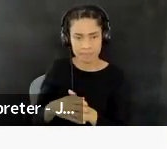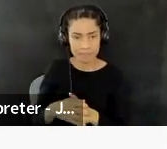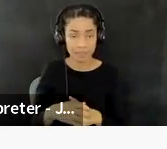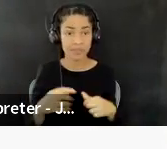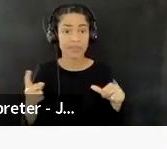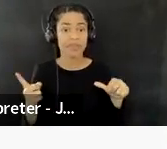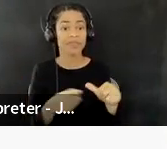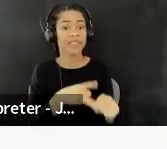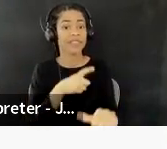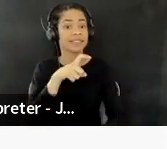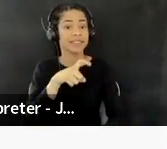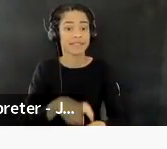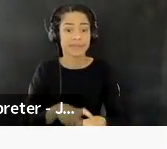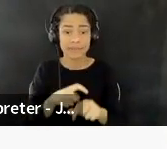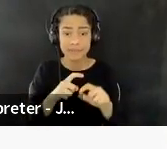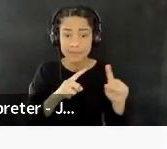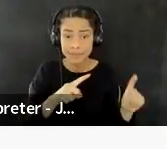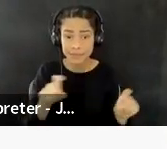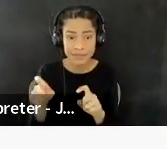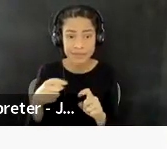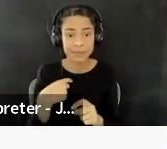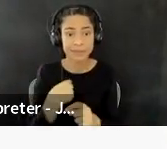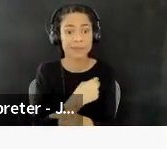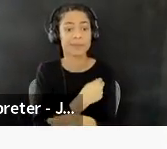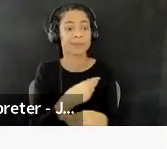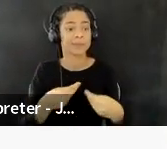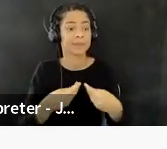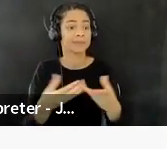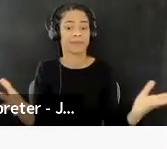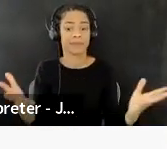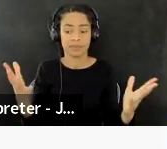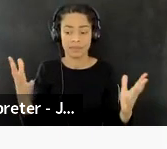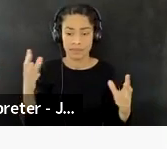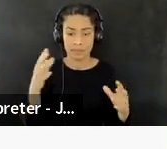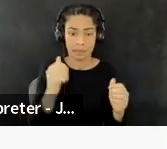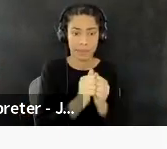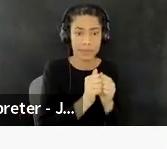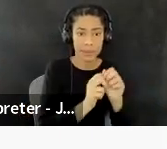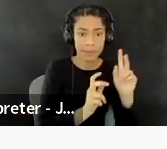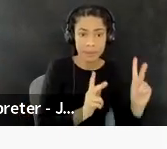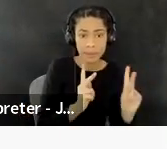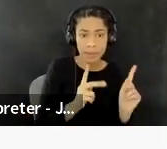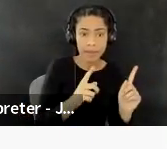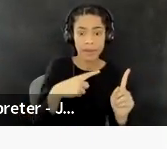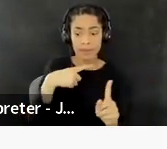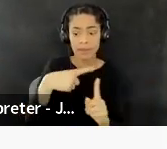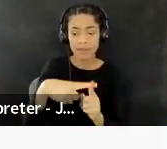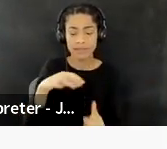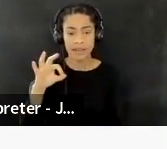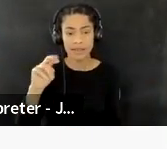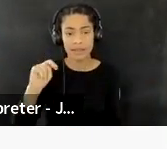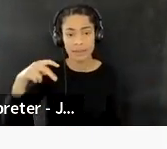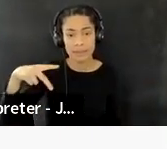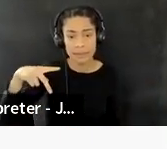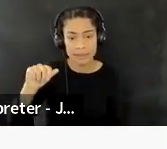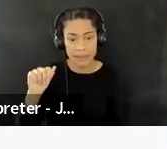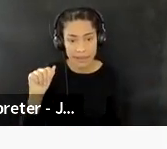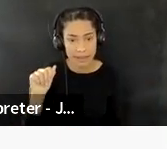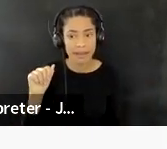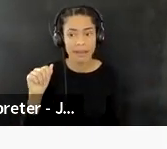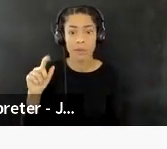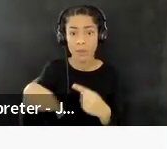um, with participants in, um, FNPA's very first decolonization track in the fall of